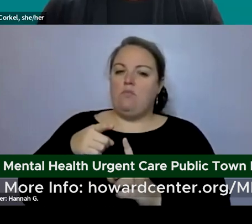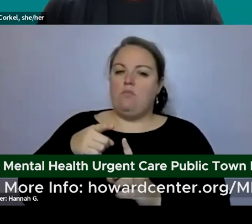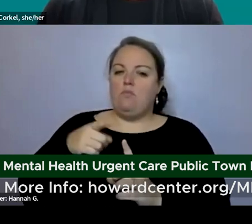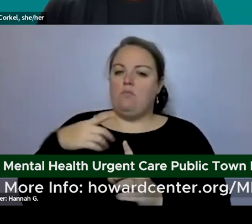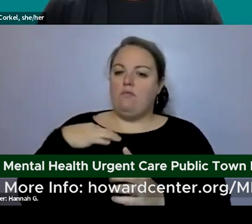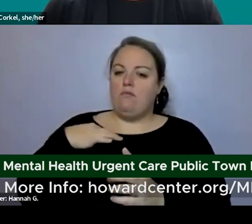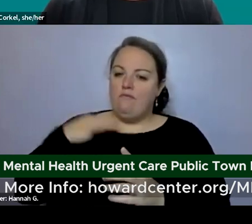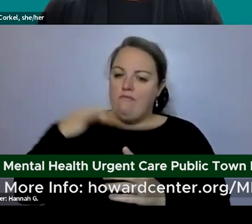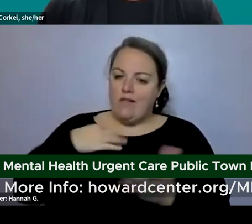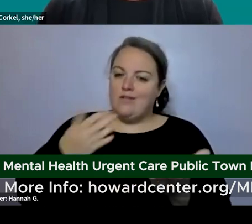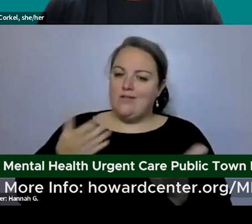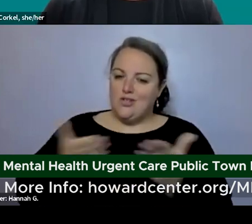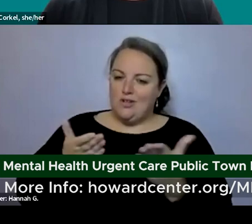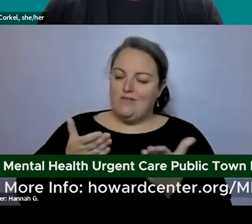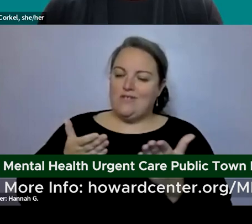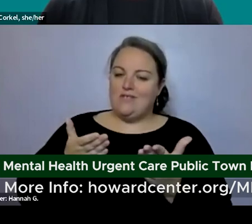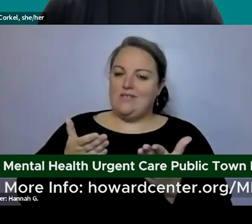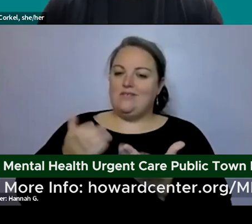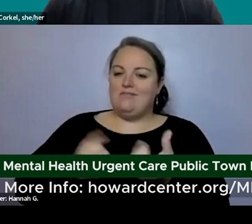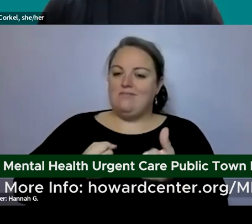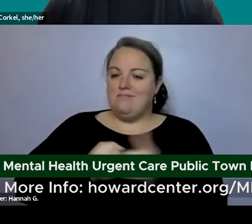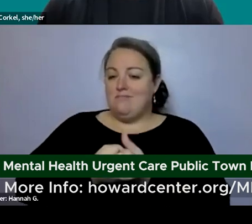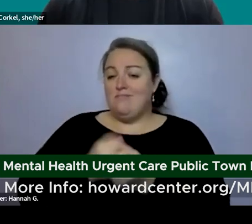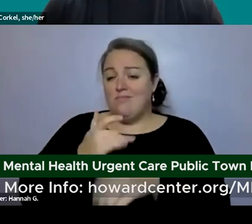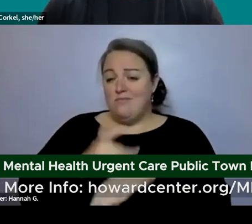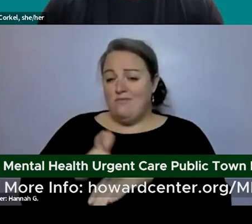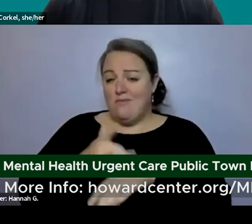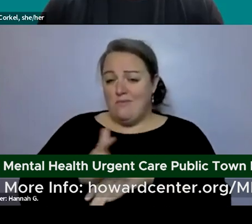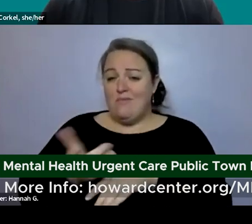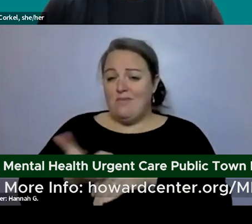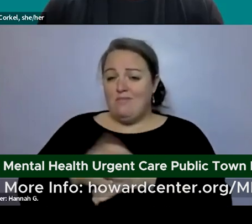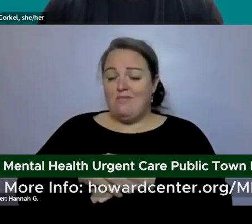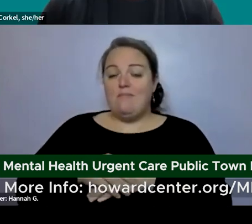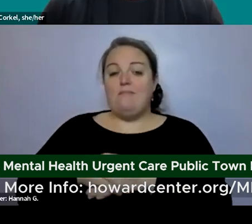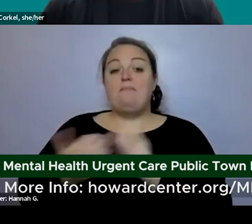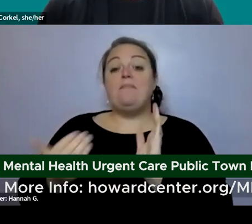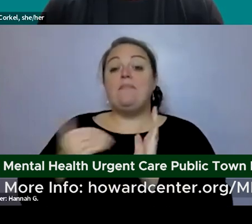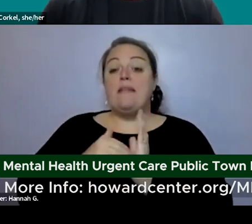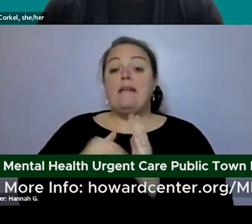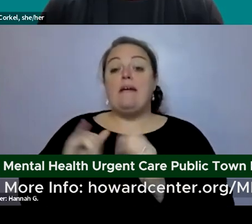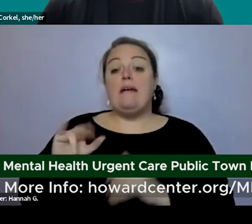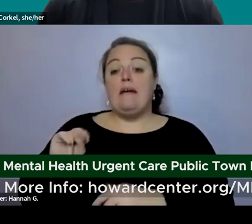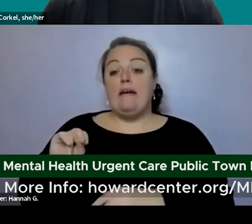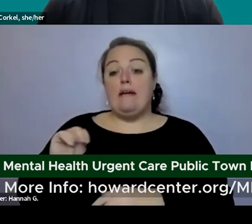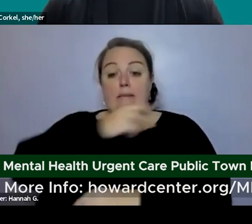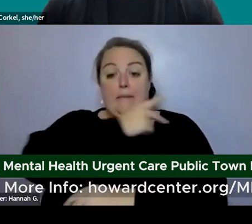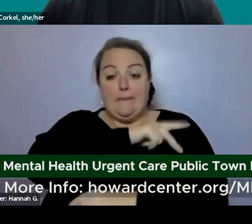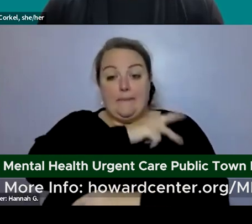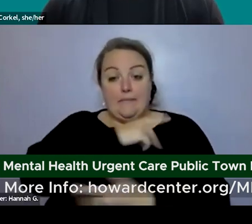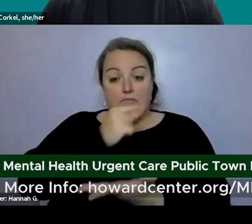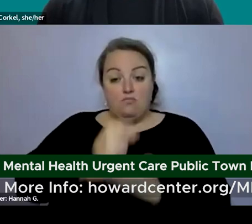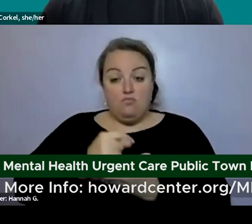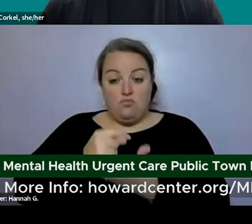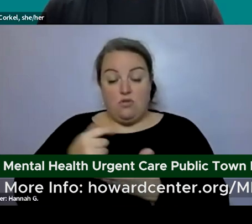services and supports available and again when inpatient treatment is recommended um or desired